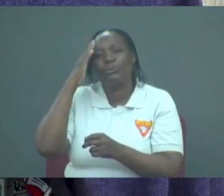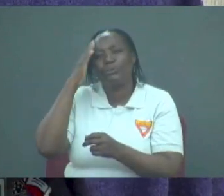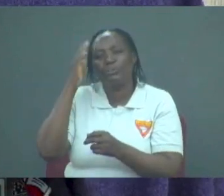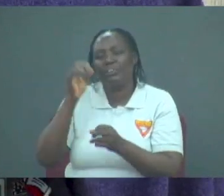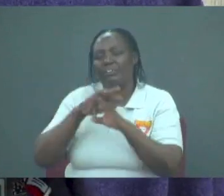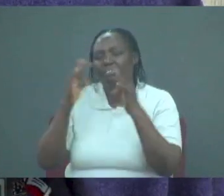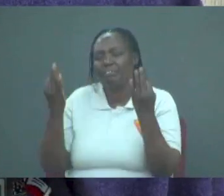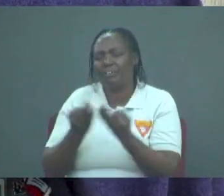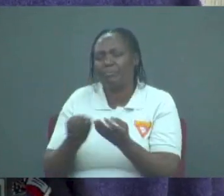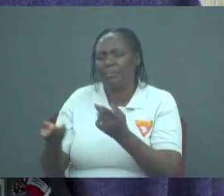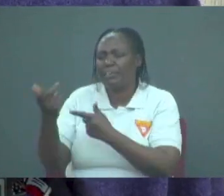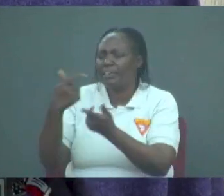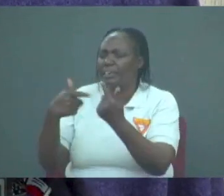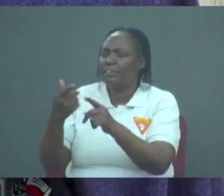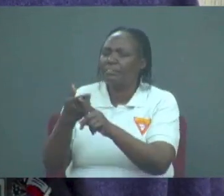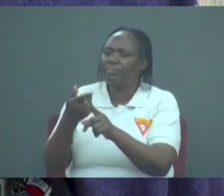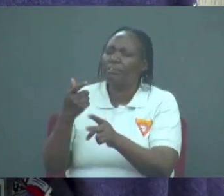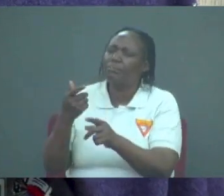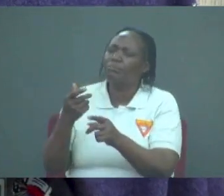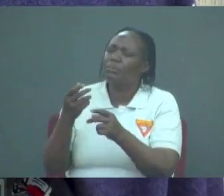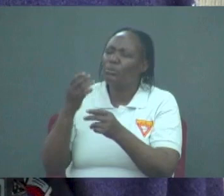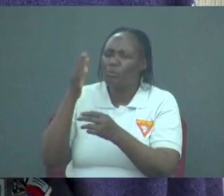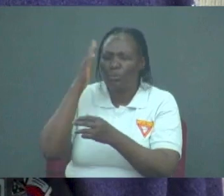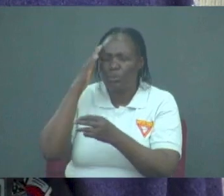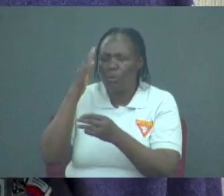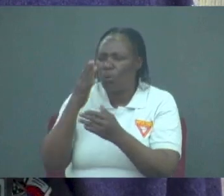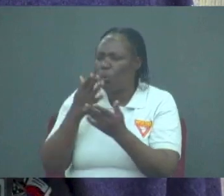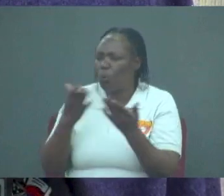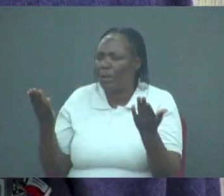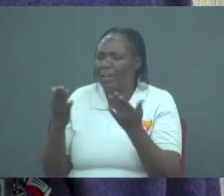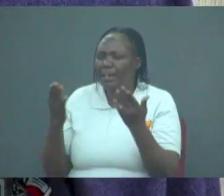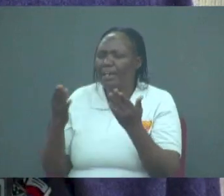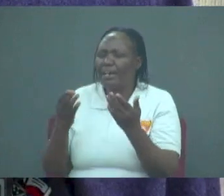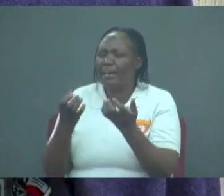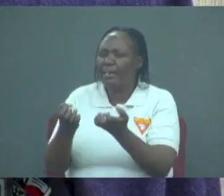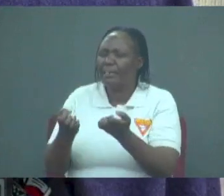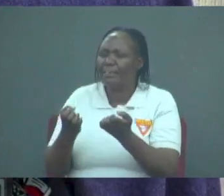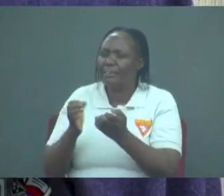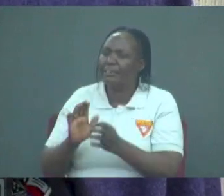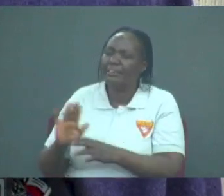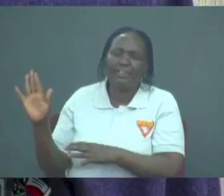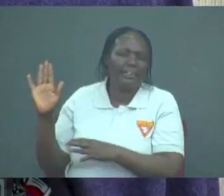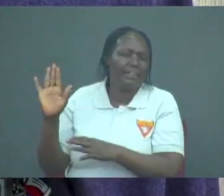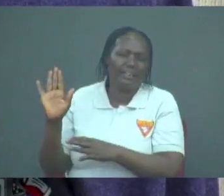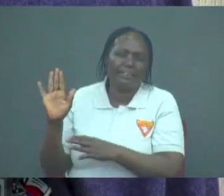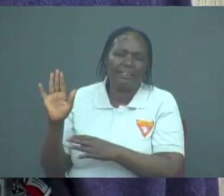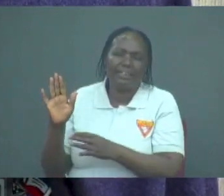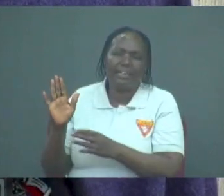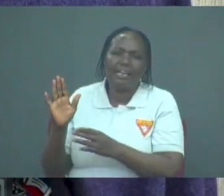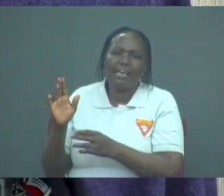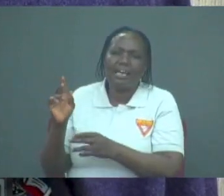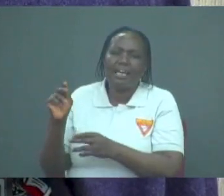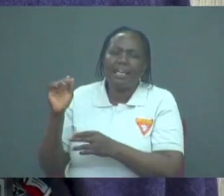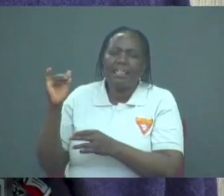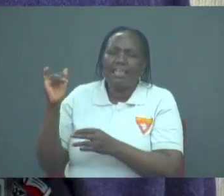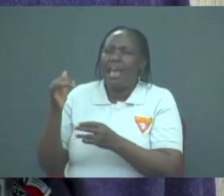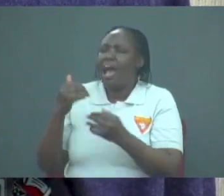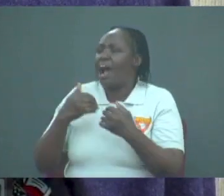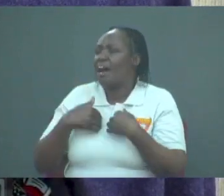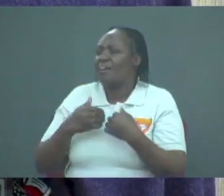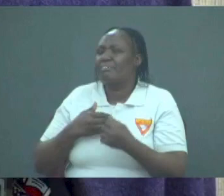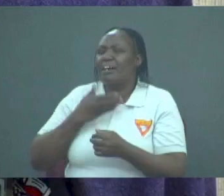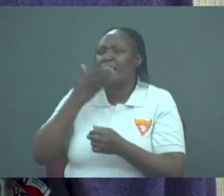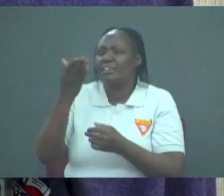you know where they are seeking your face and I pray dear God that you will show up for them may they have so many answered